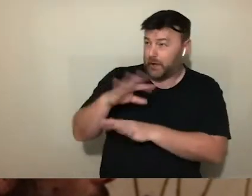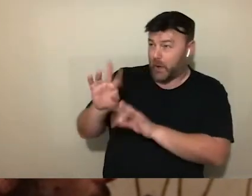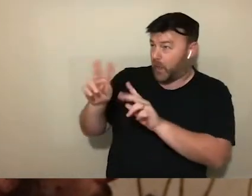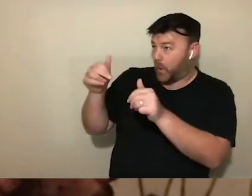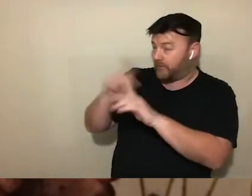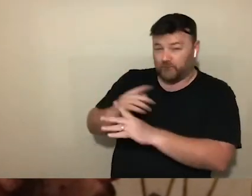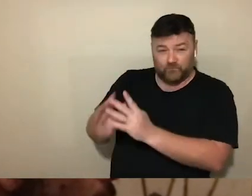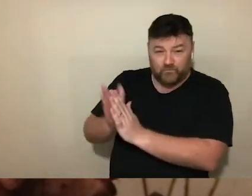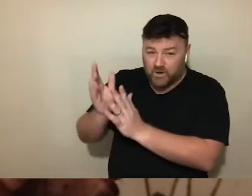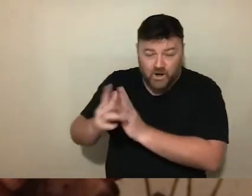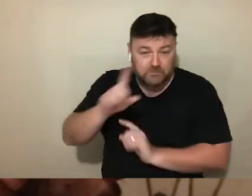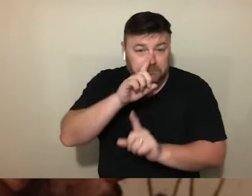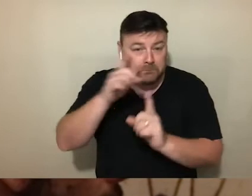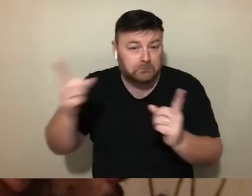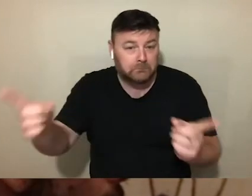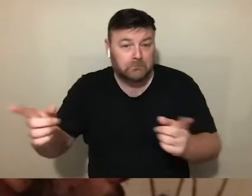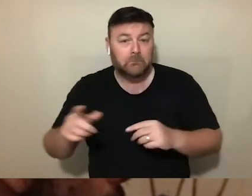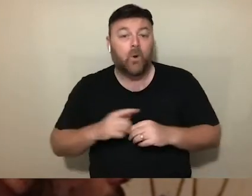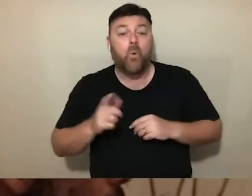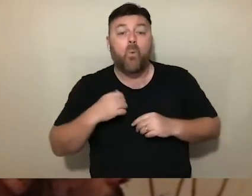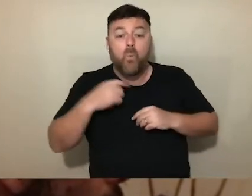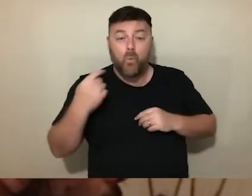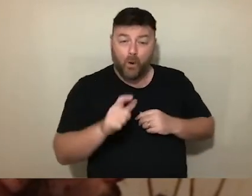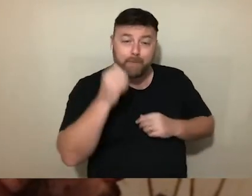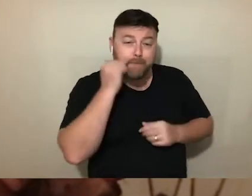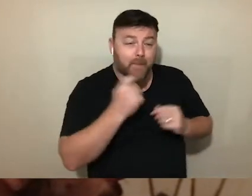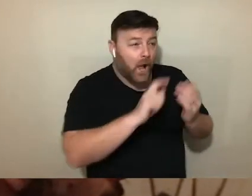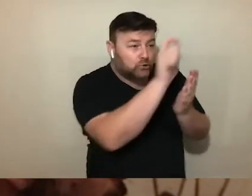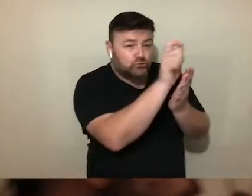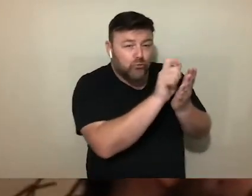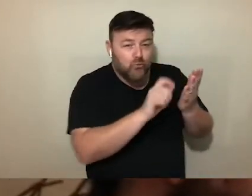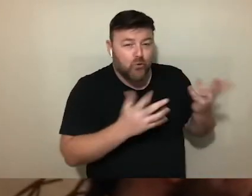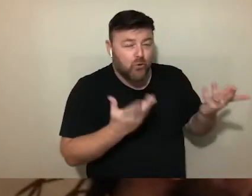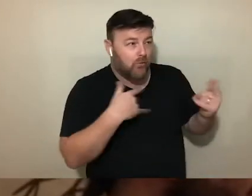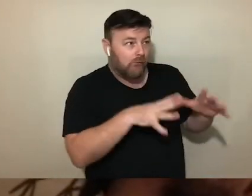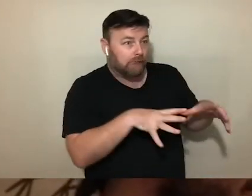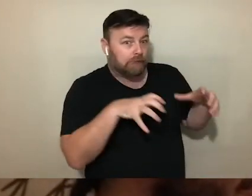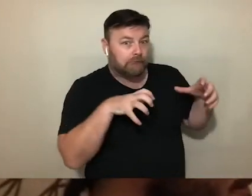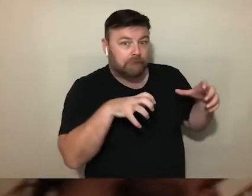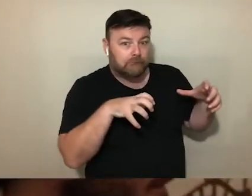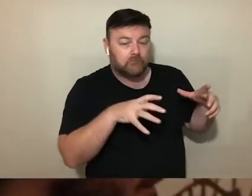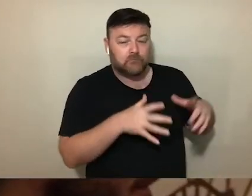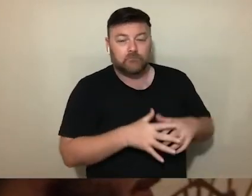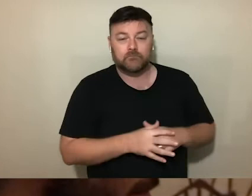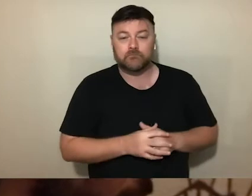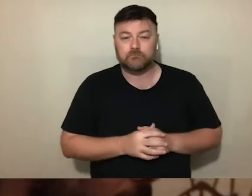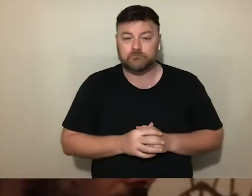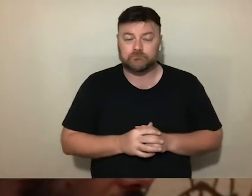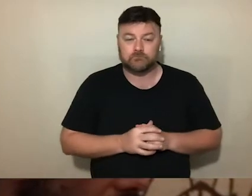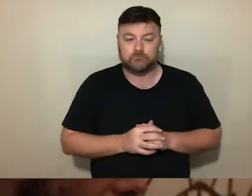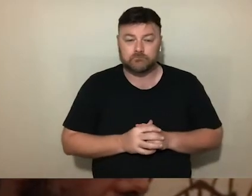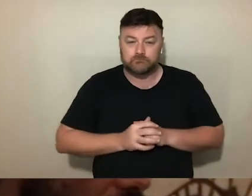The kind of charcoal you draw with. But all of it. Petrified. Lush,